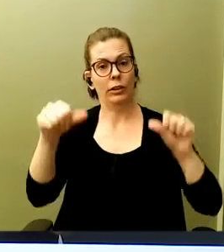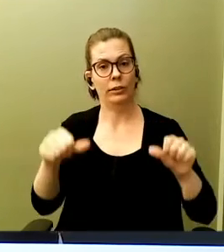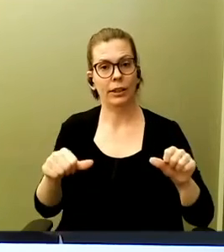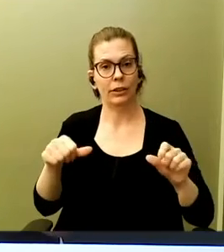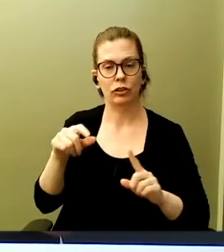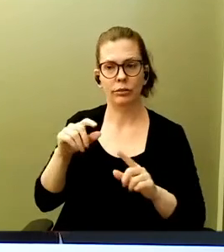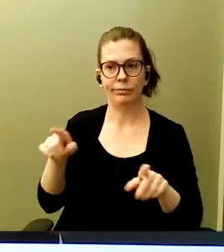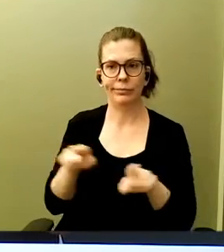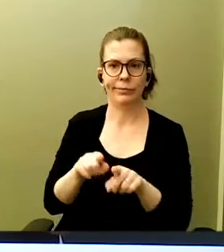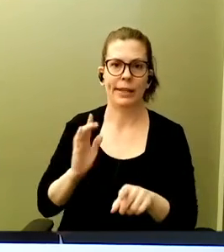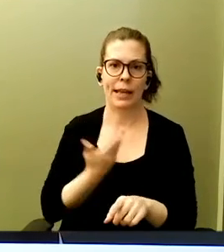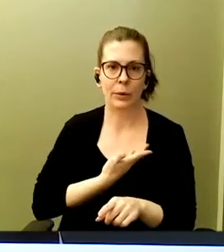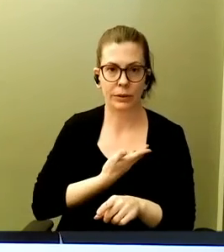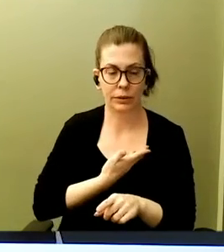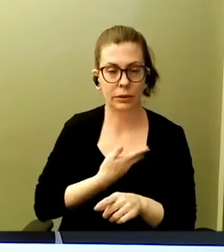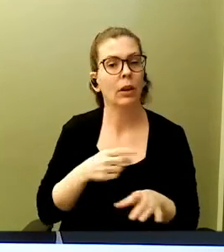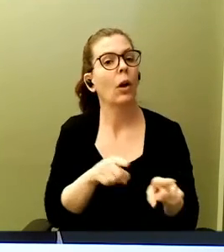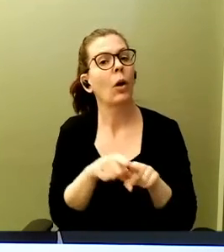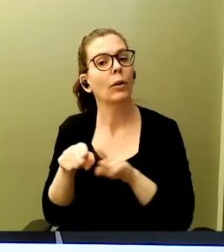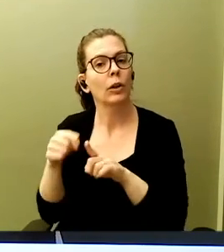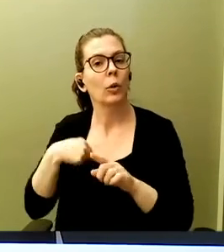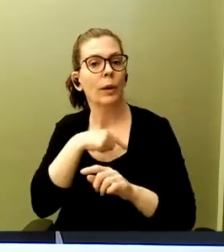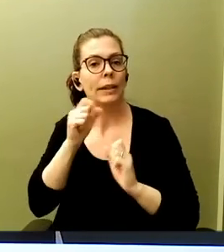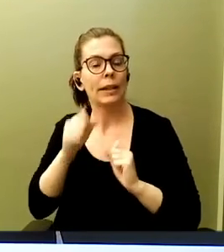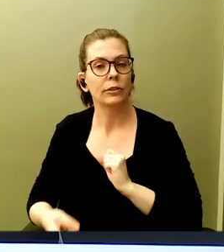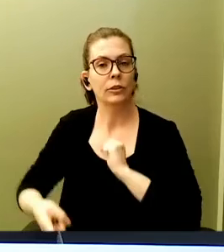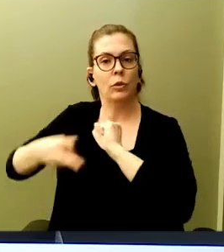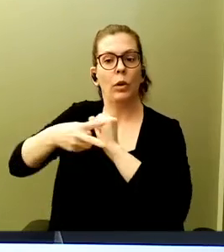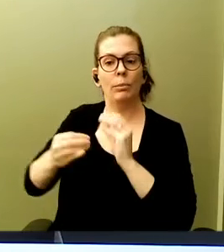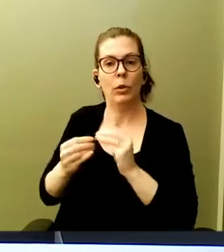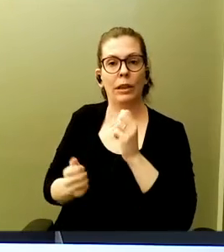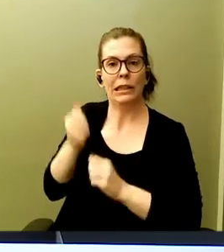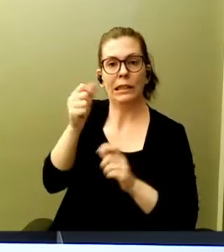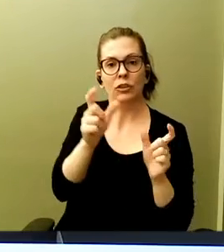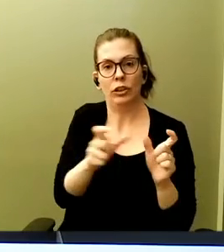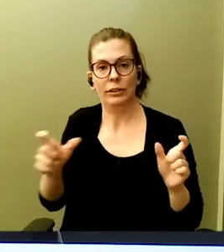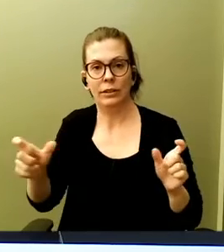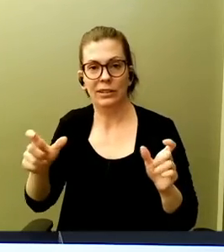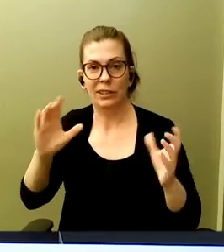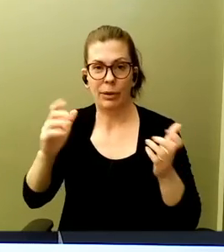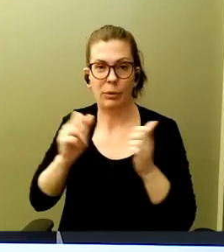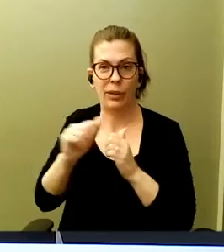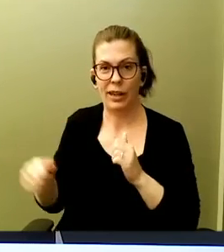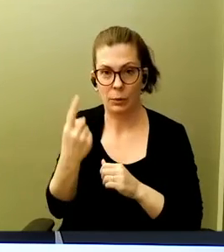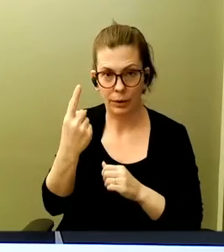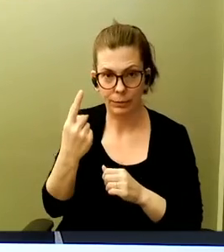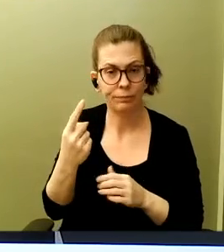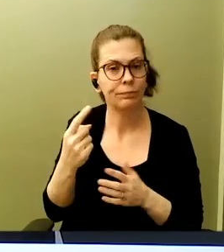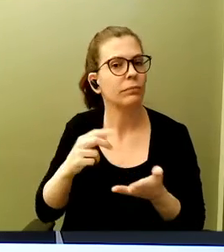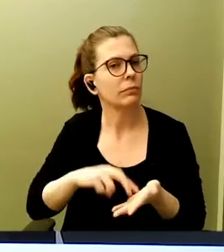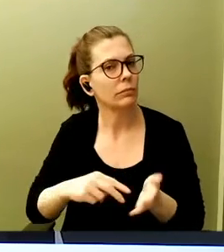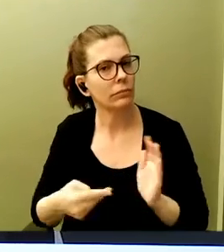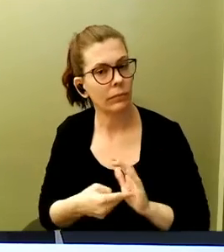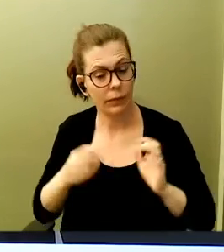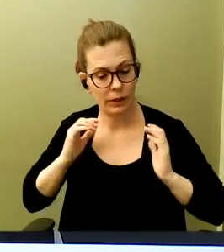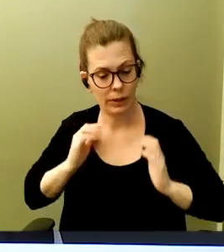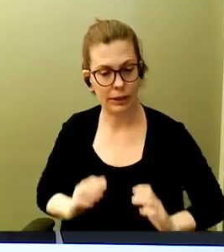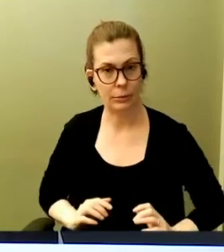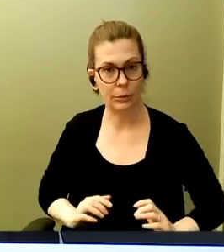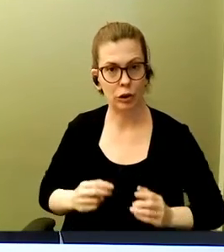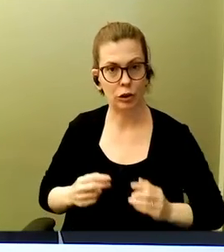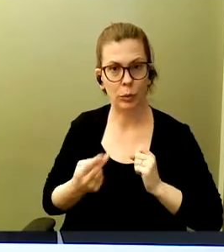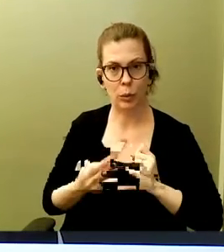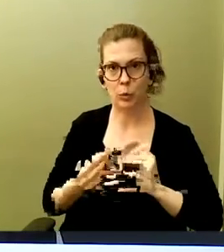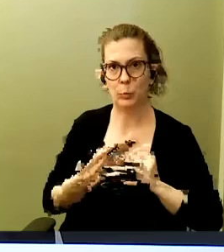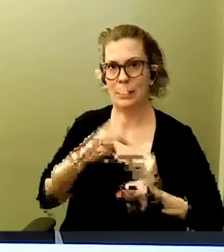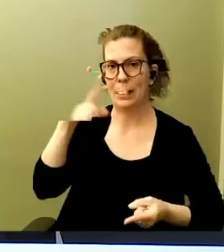also can store more per instance than anybody, which means customers use less instances for these